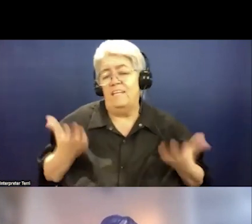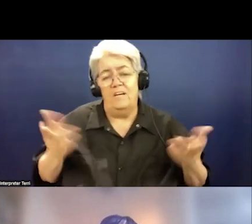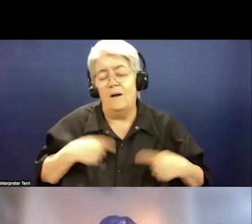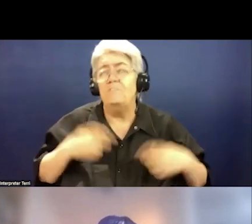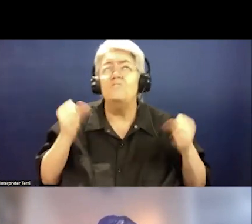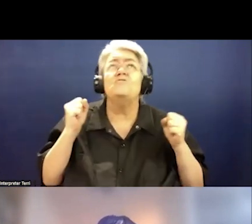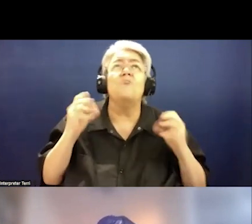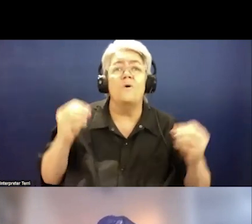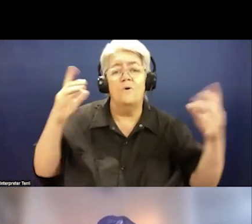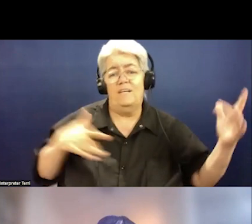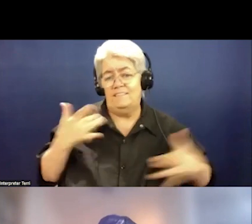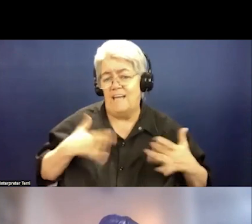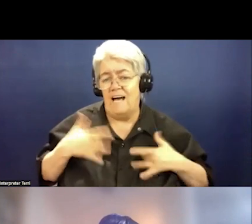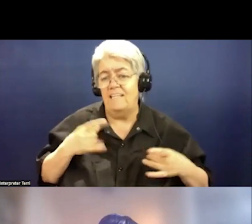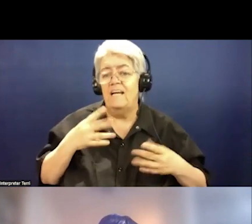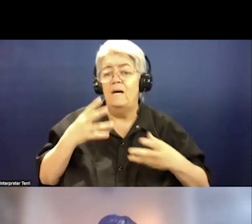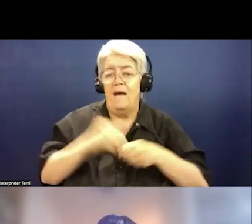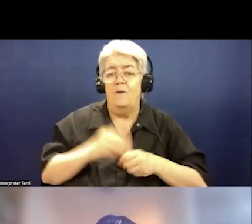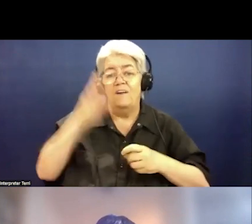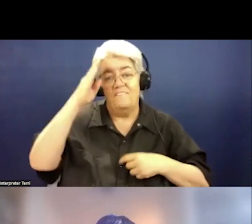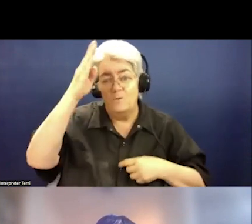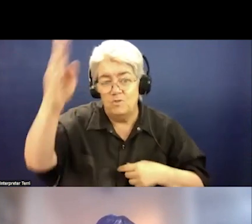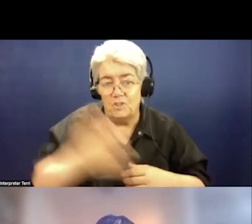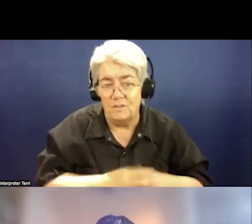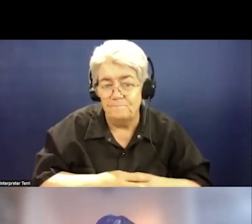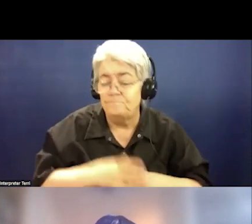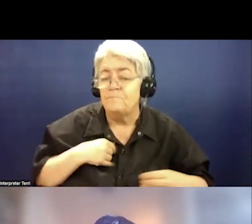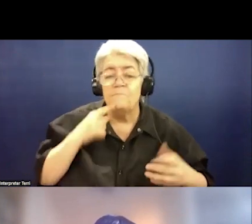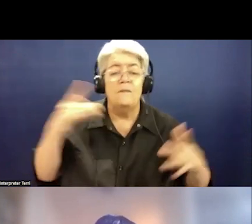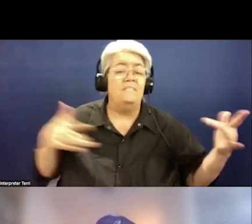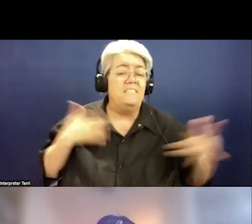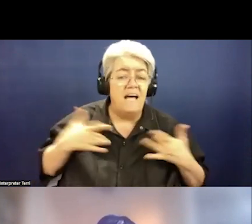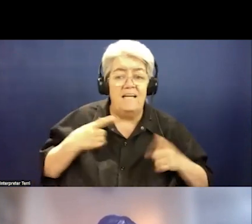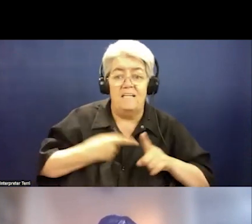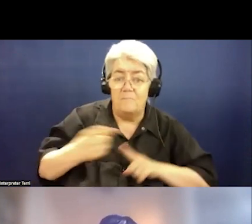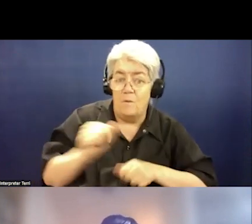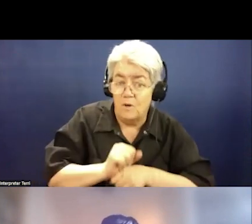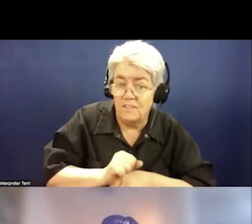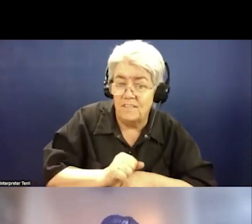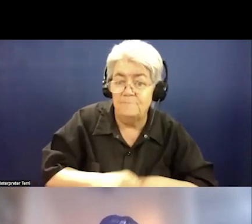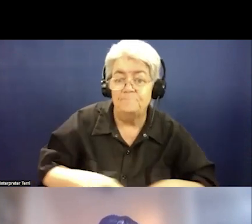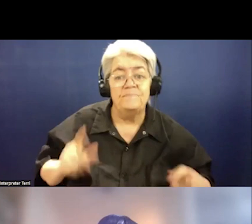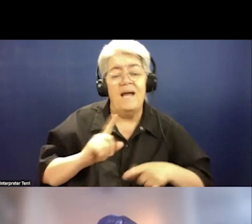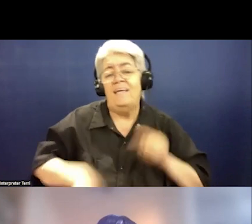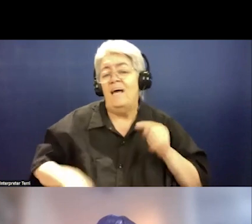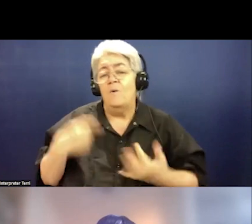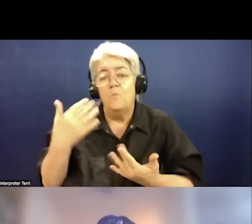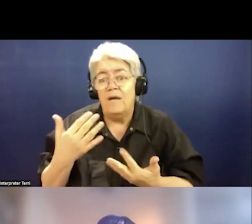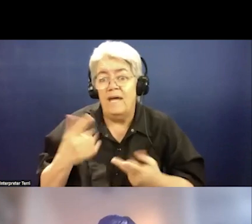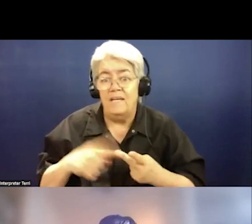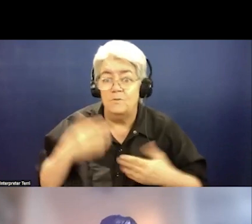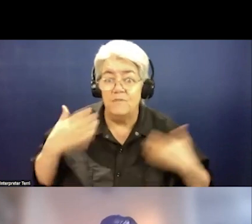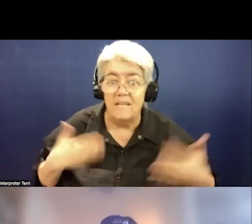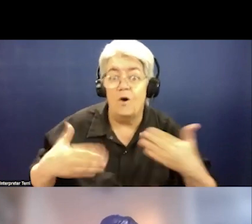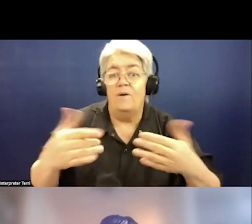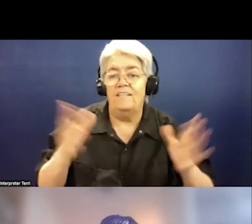so excited about the future. I'm excited about work and I can't wait to get going.